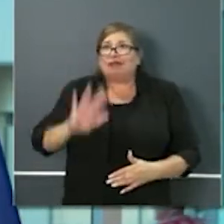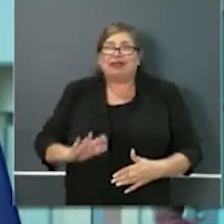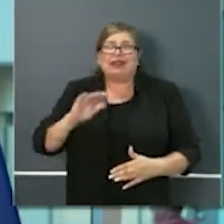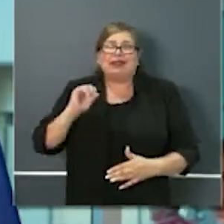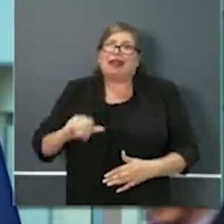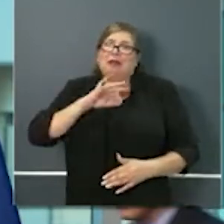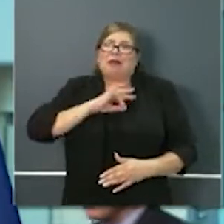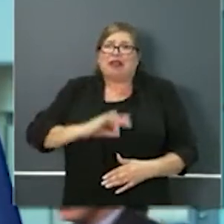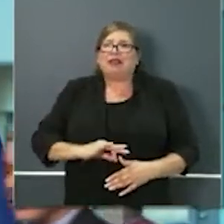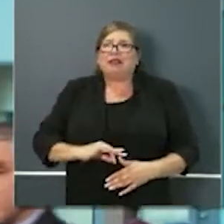Richard